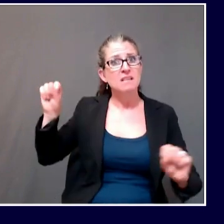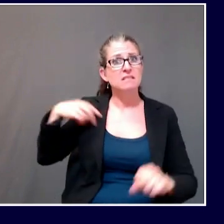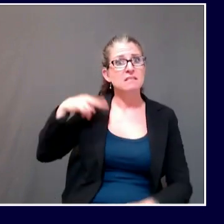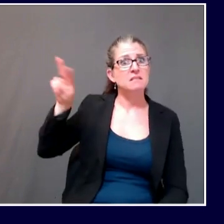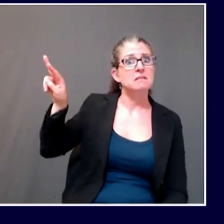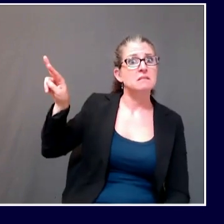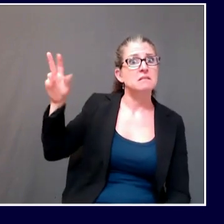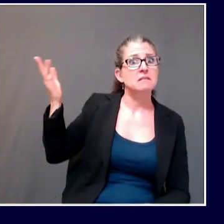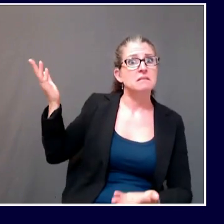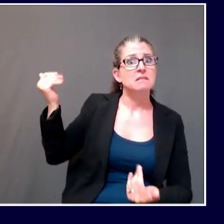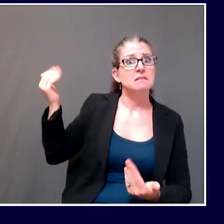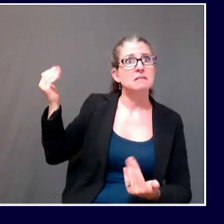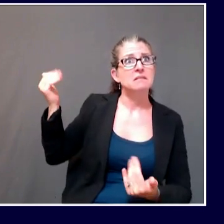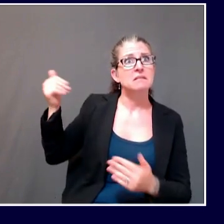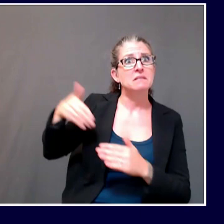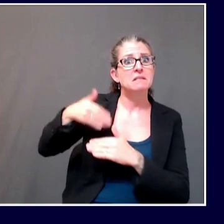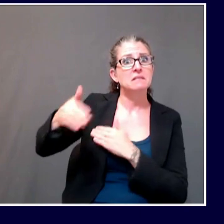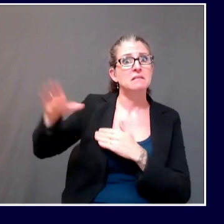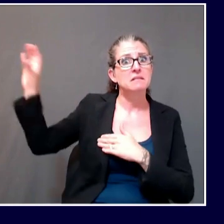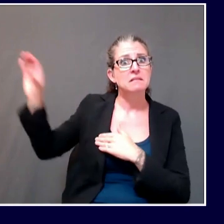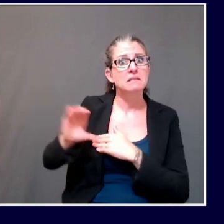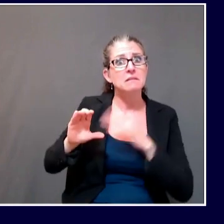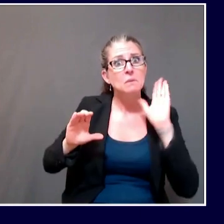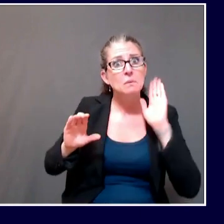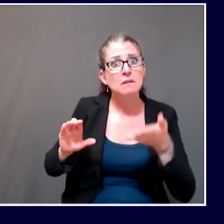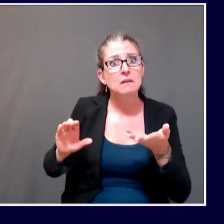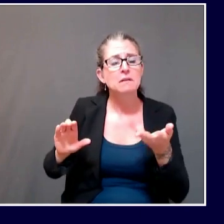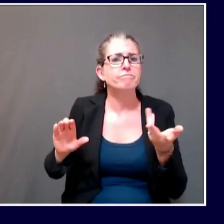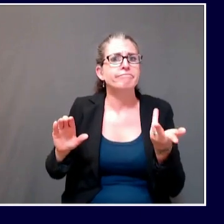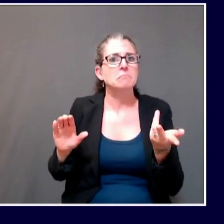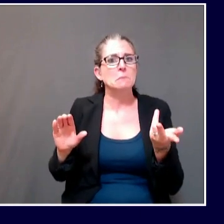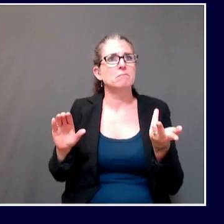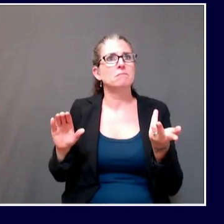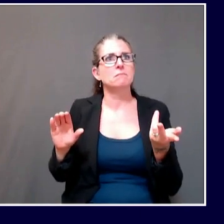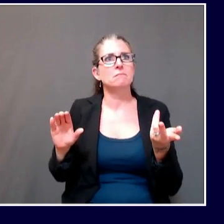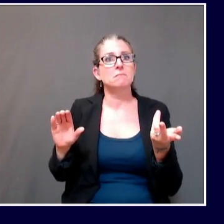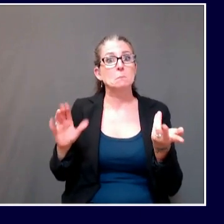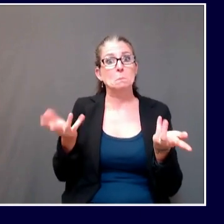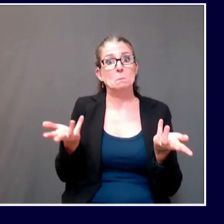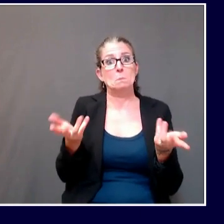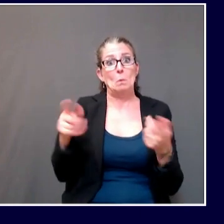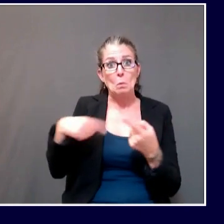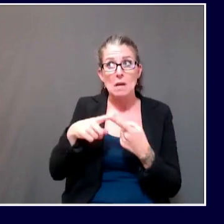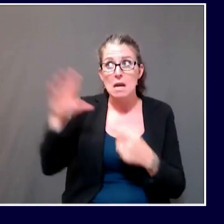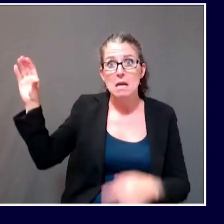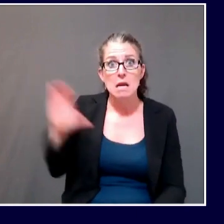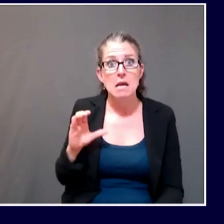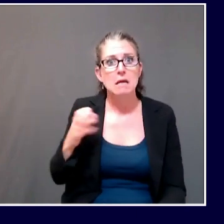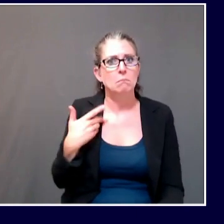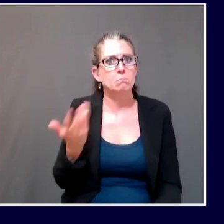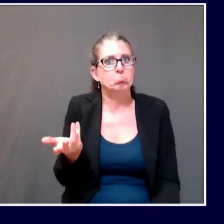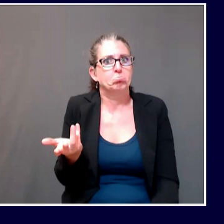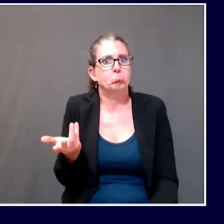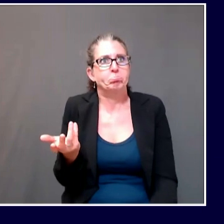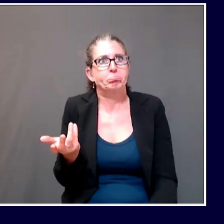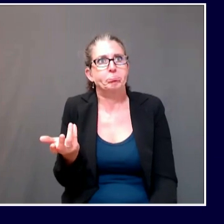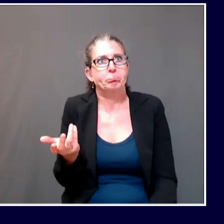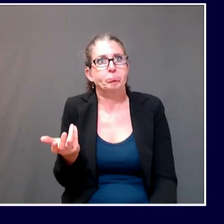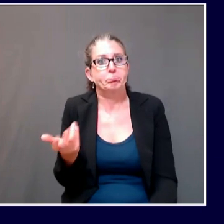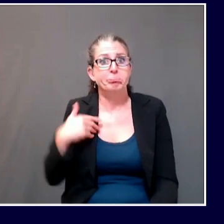stimulus money, funds and programs will be available. We have been in touch with legislative leaders constantly.